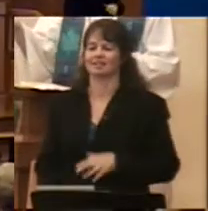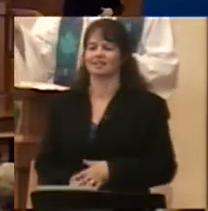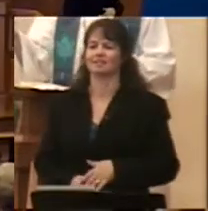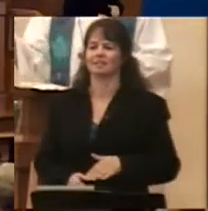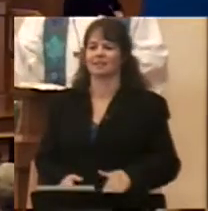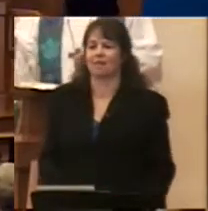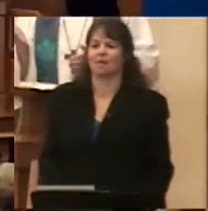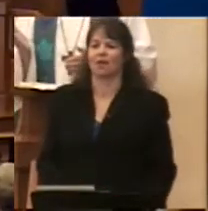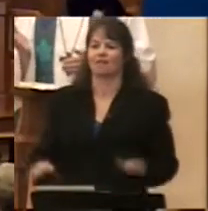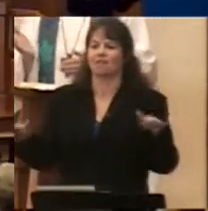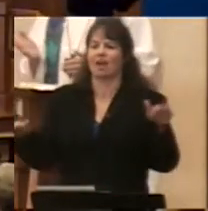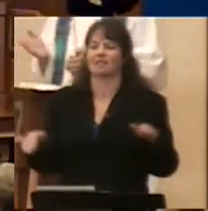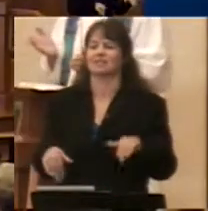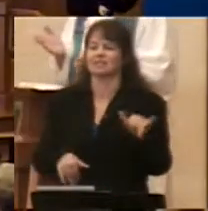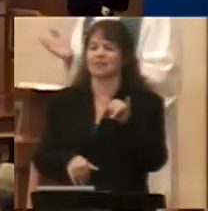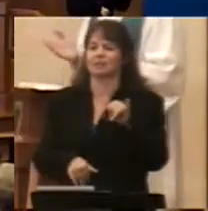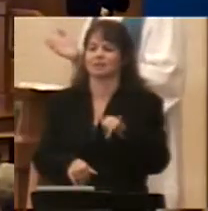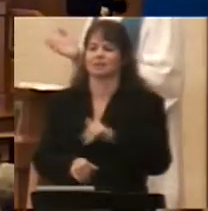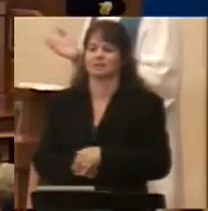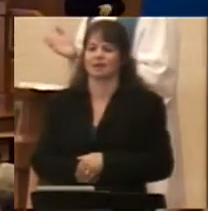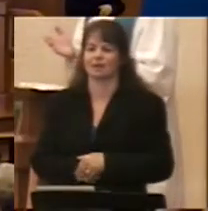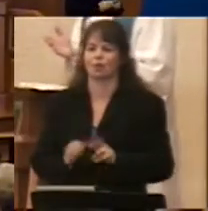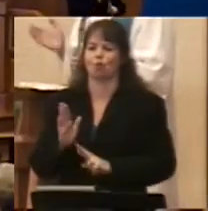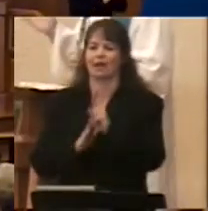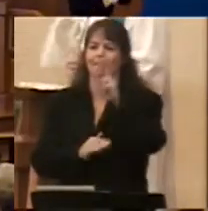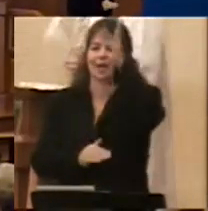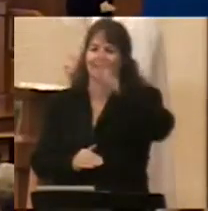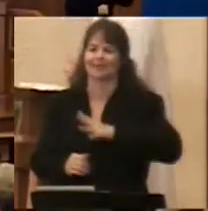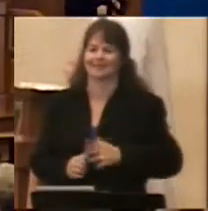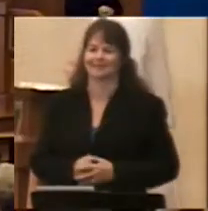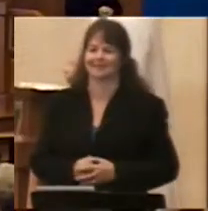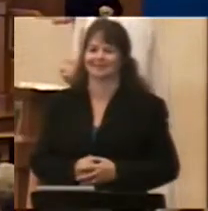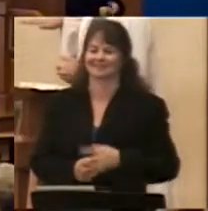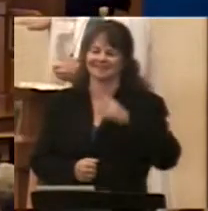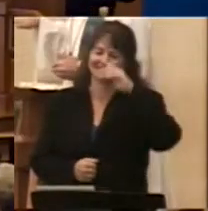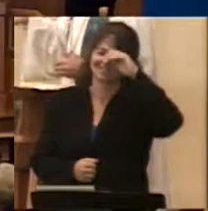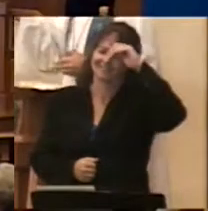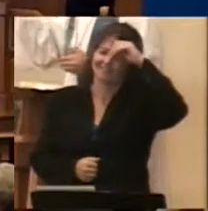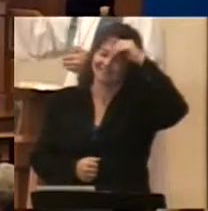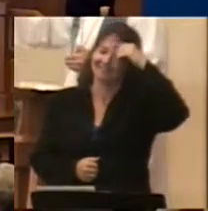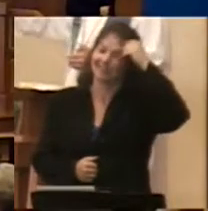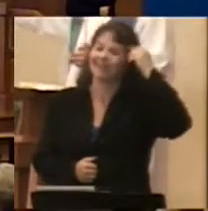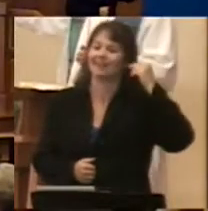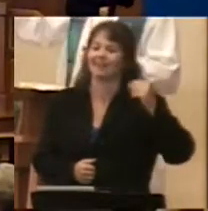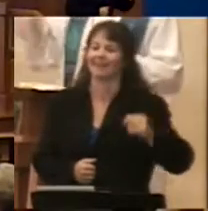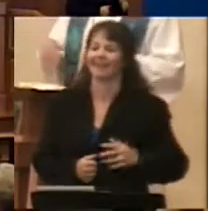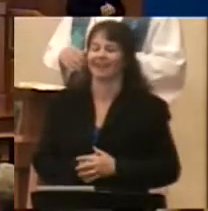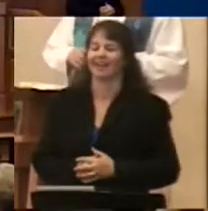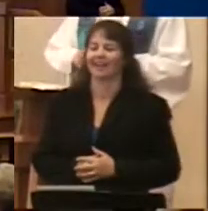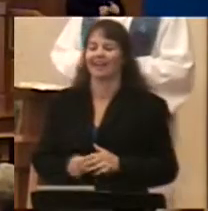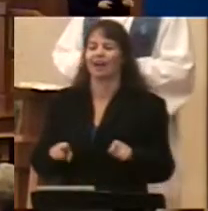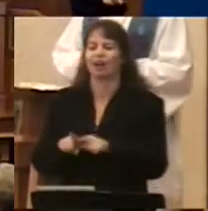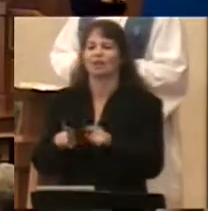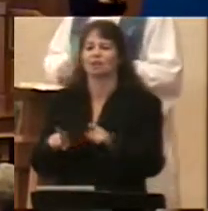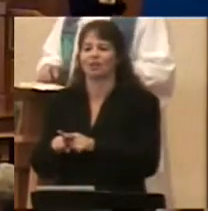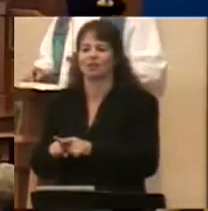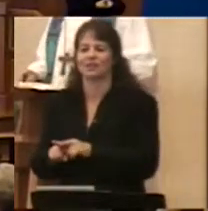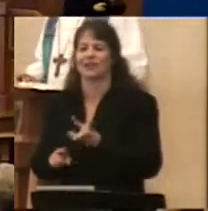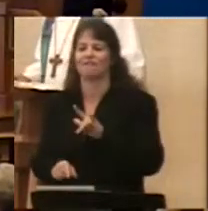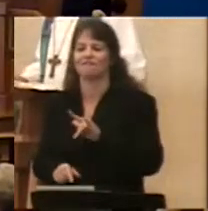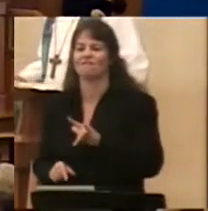thing that happened at Oshkosh. Another was the public flight of a flying car called the Terafugia.